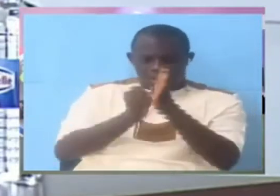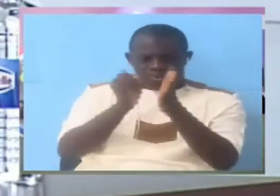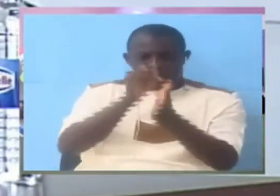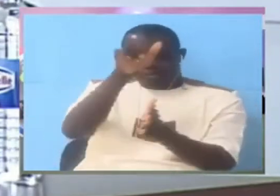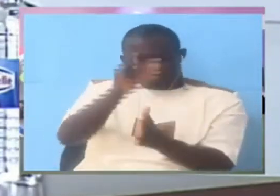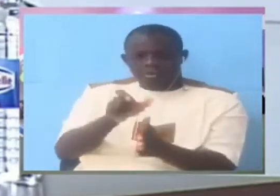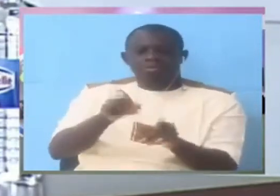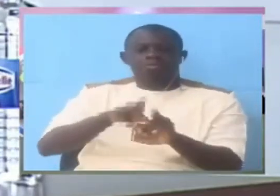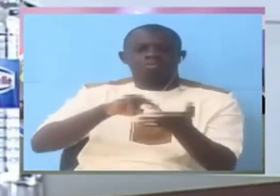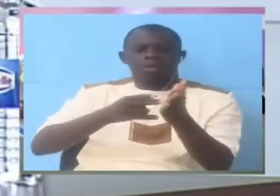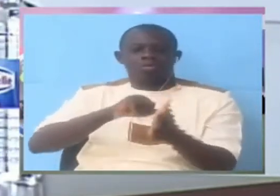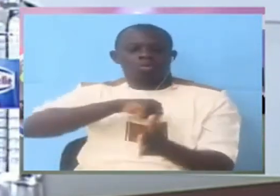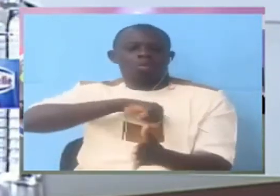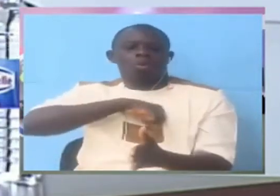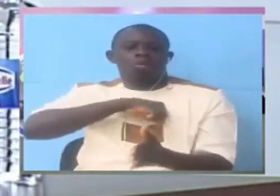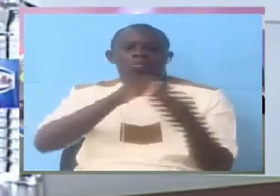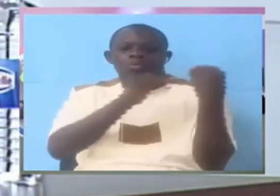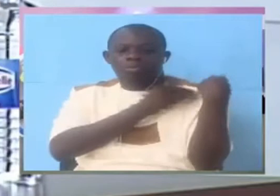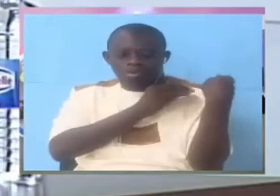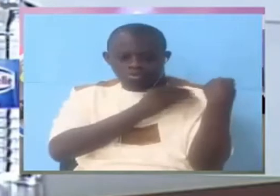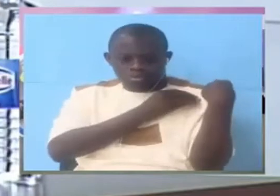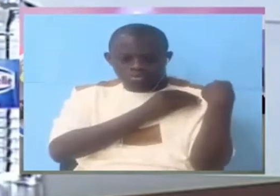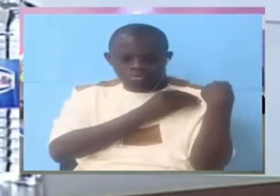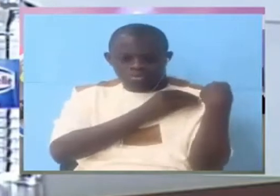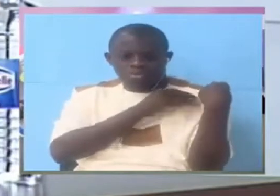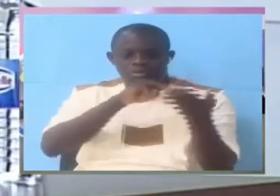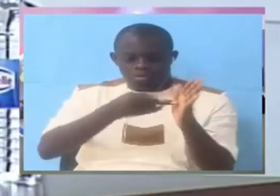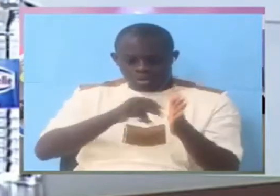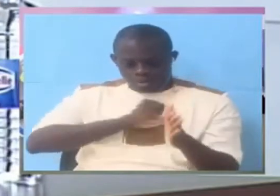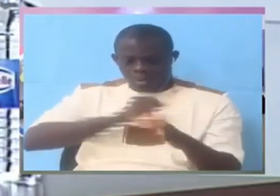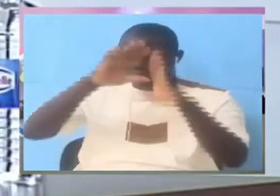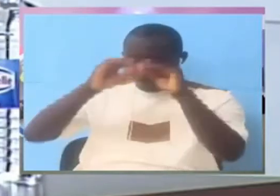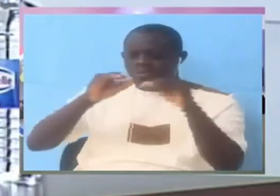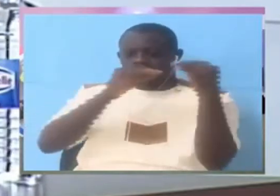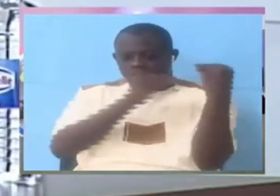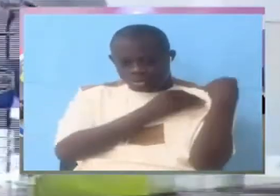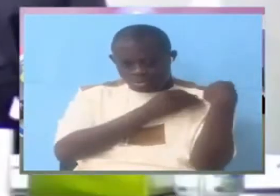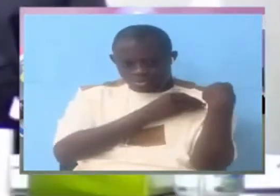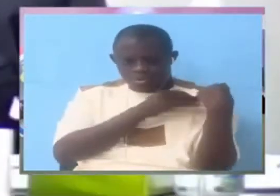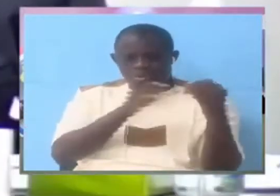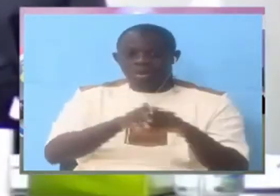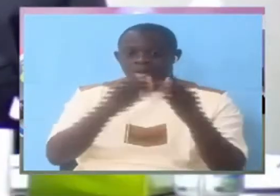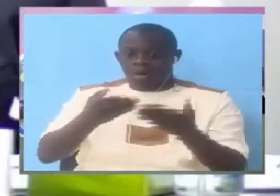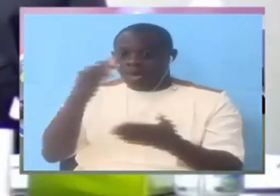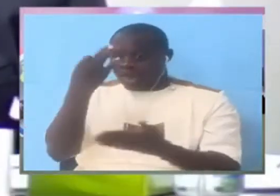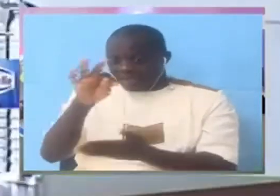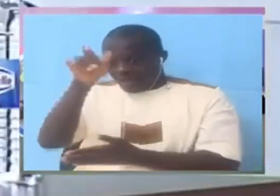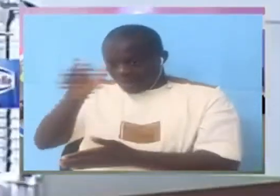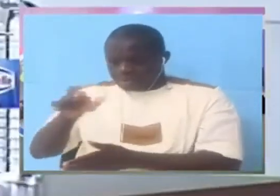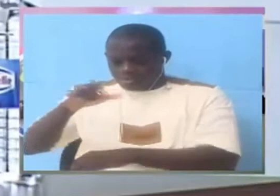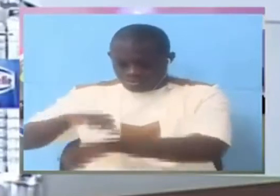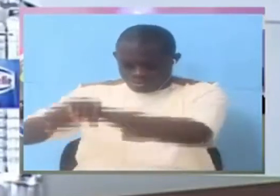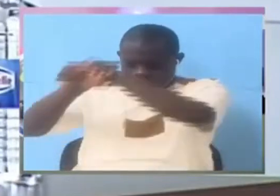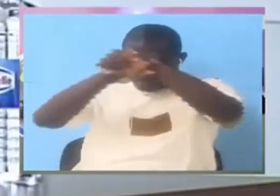it's our responsibility to find out the reason why we brought it in to find out more